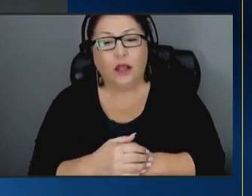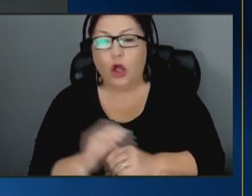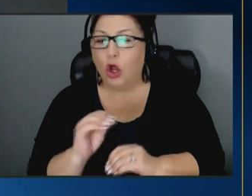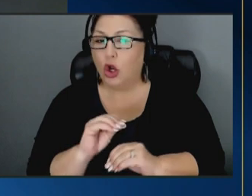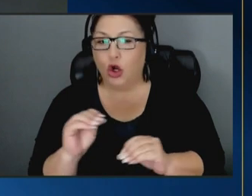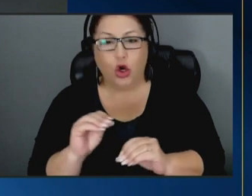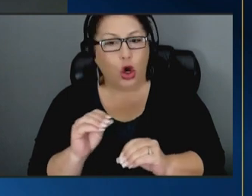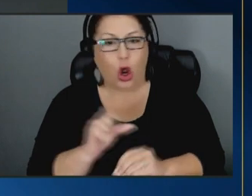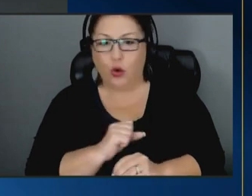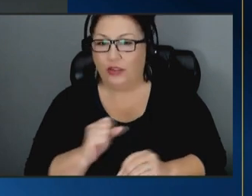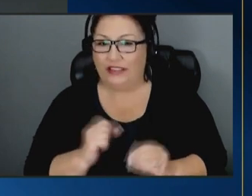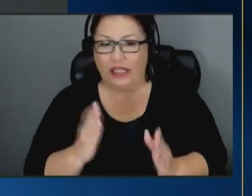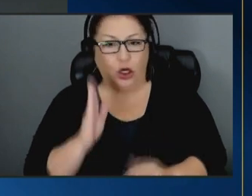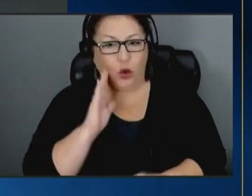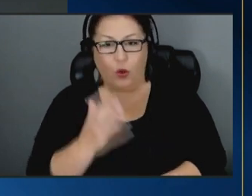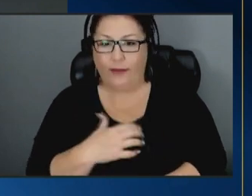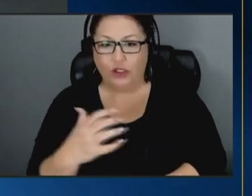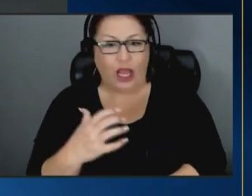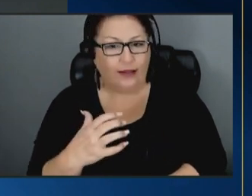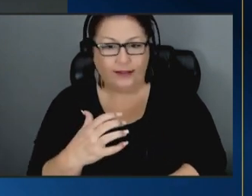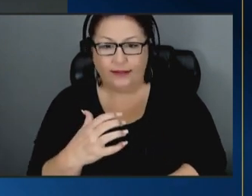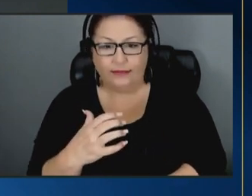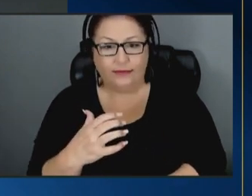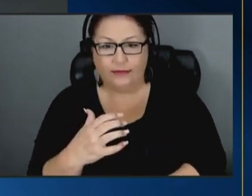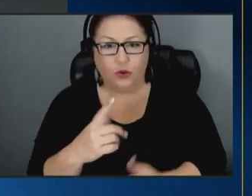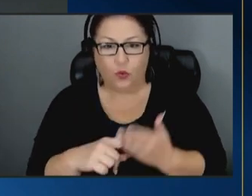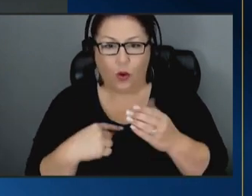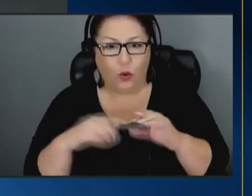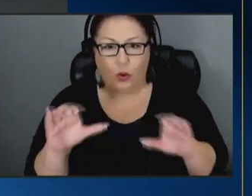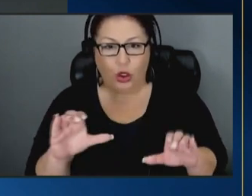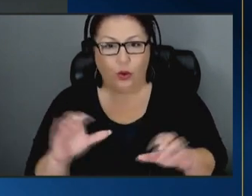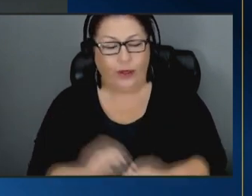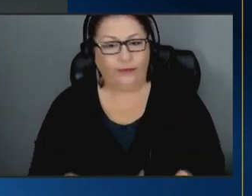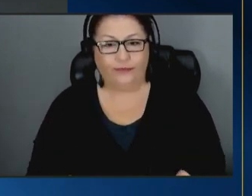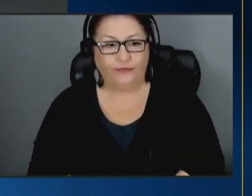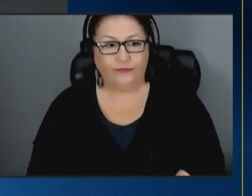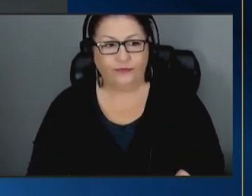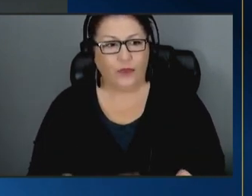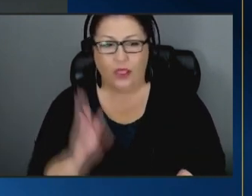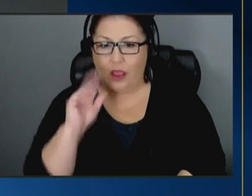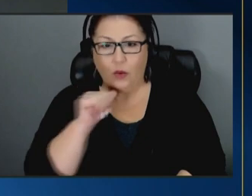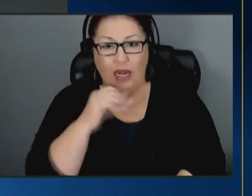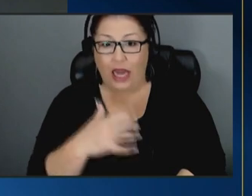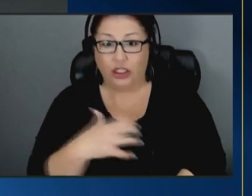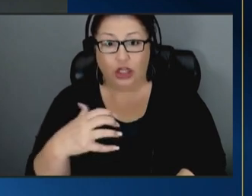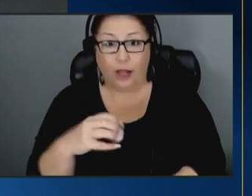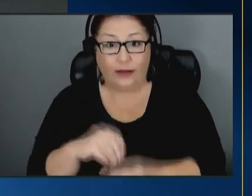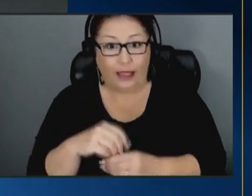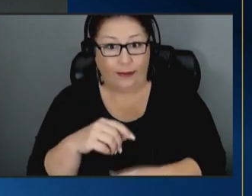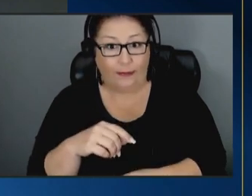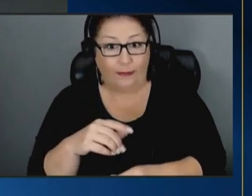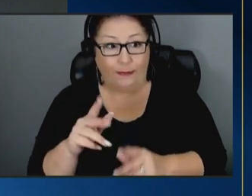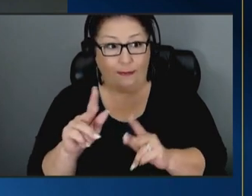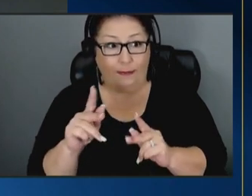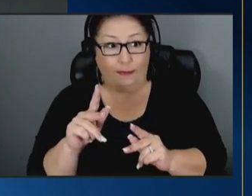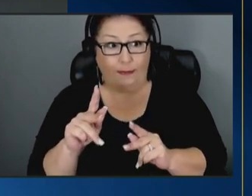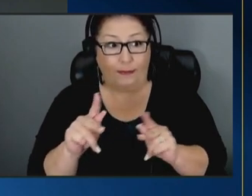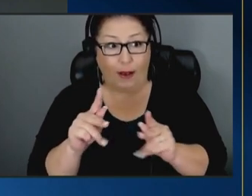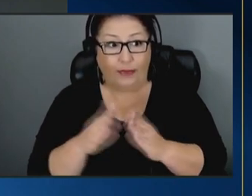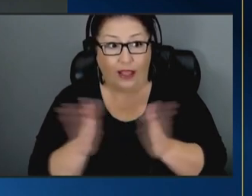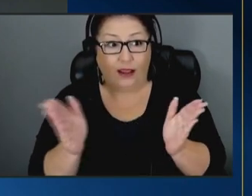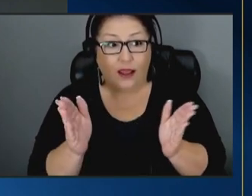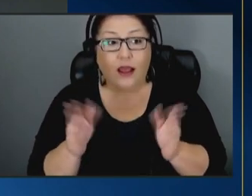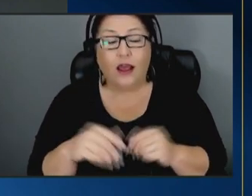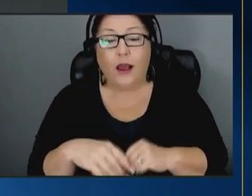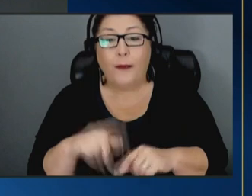would object to what we were doing they wouldn't object in public but they kept sending people out it was four o'clock